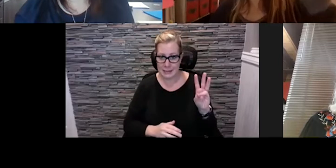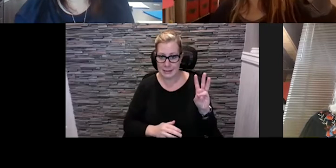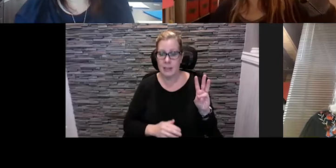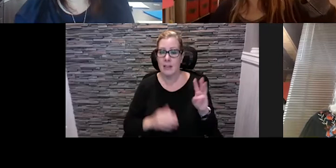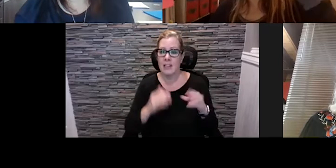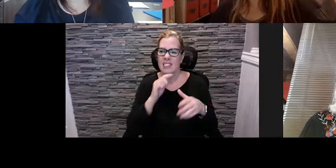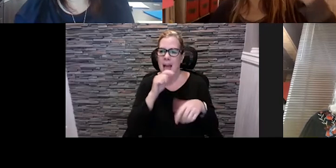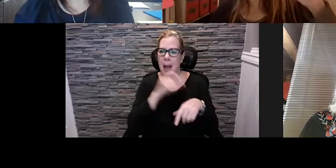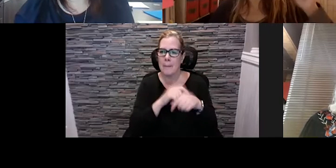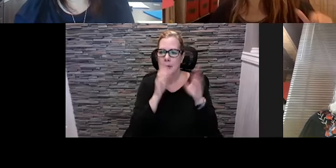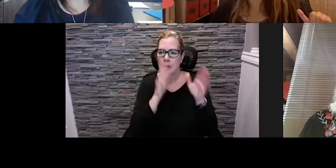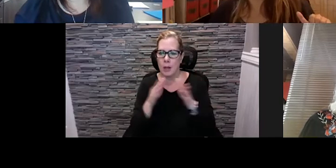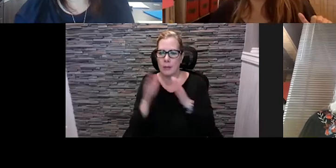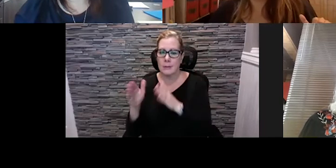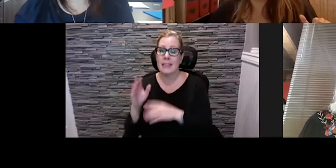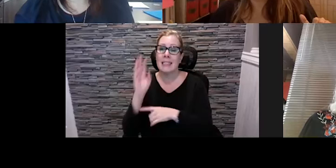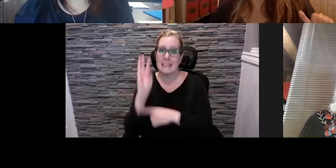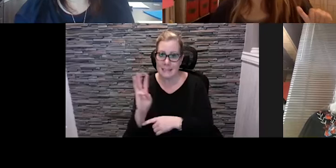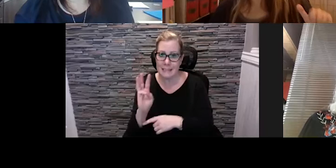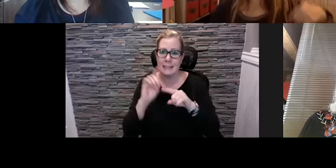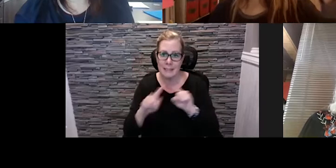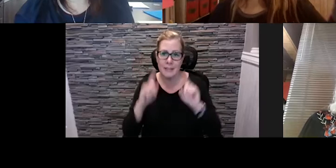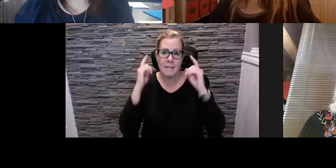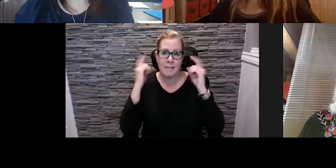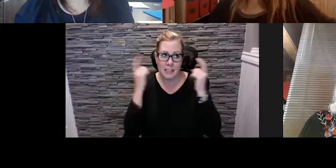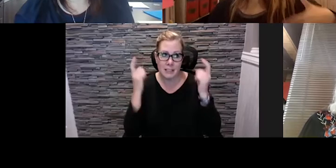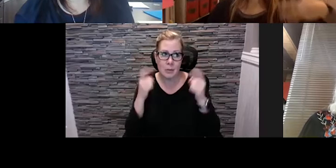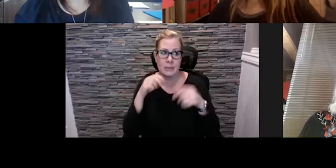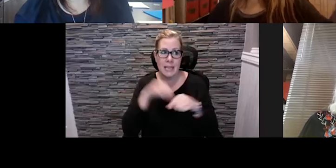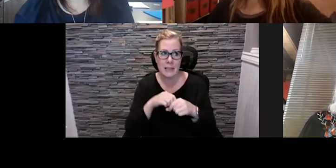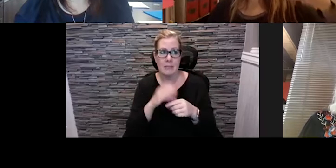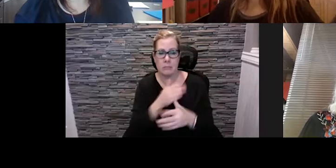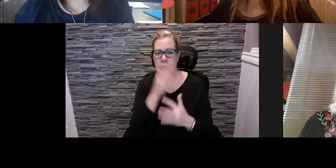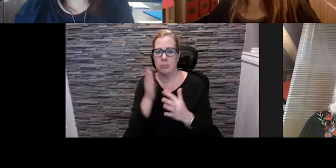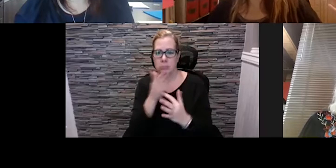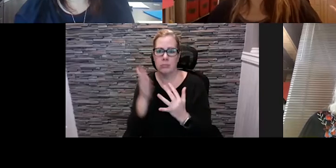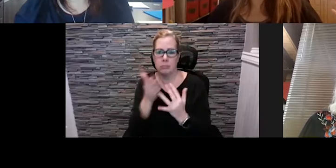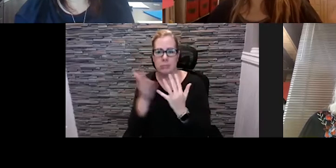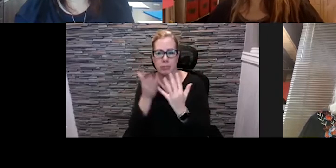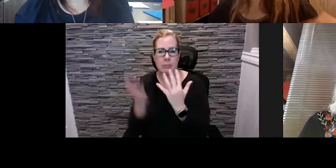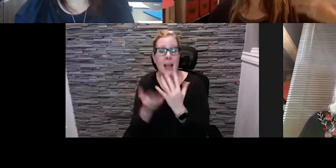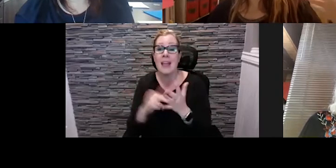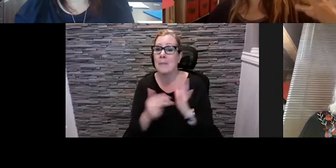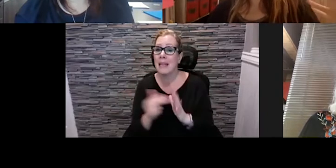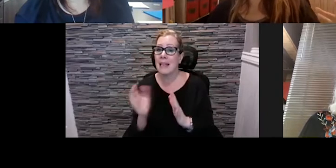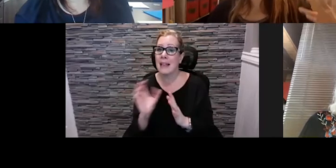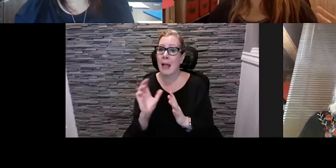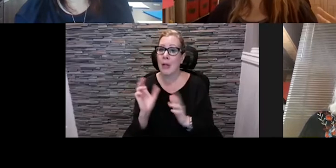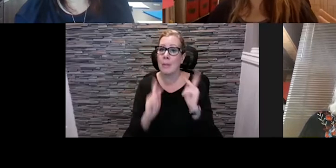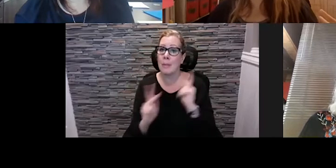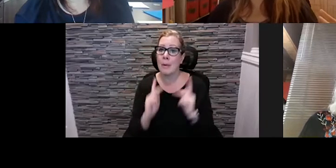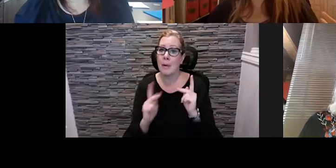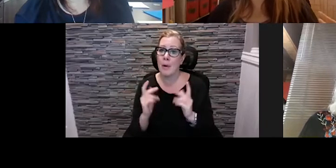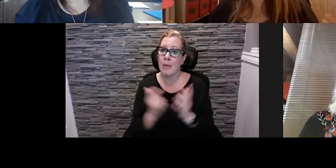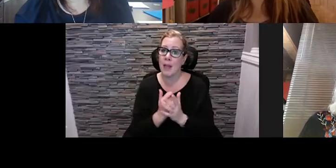programmed the six different slots so again calgarians got to have a feel for those festivals that